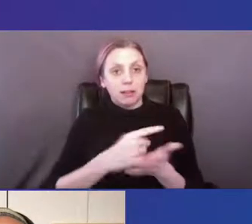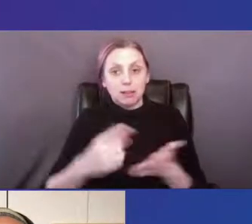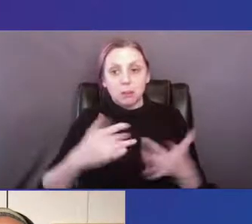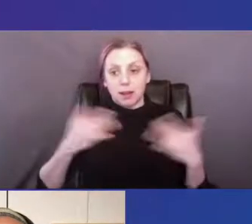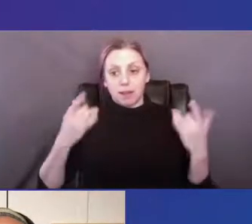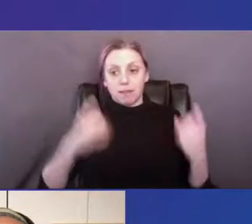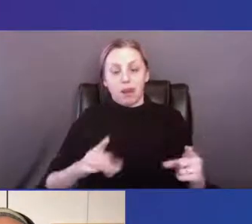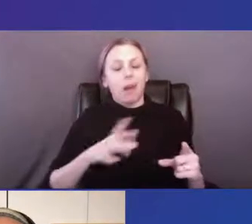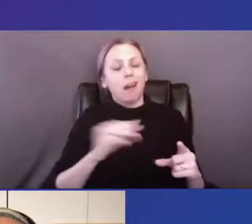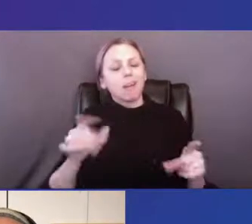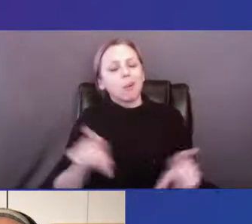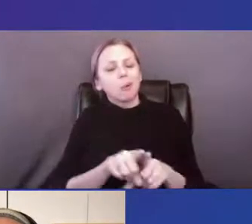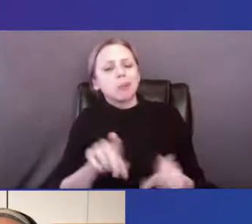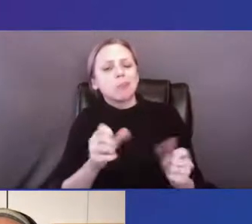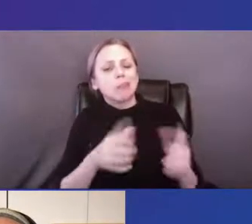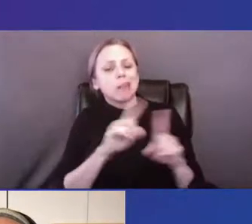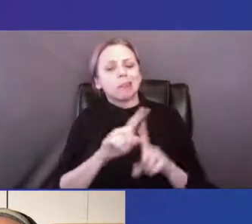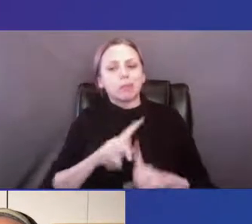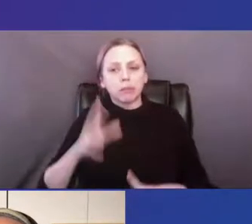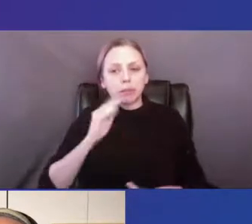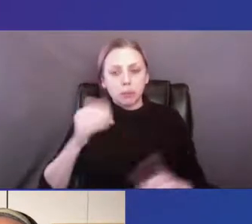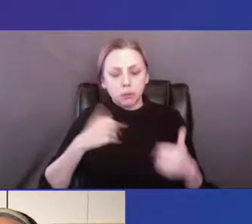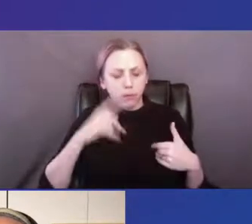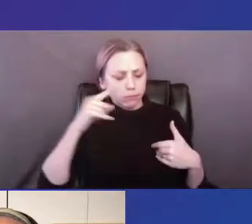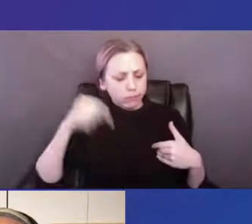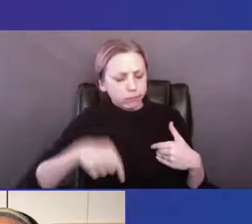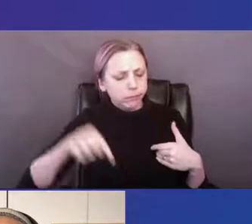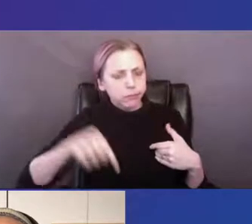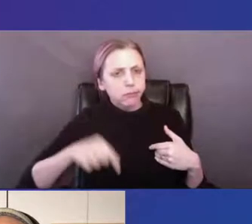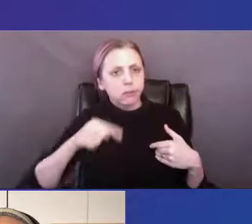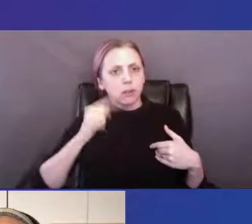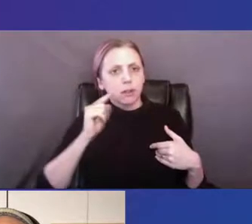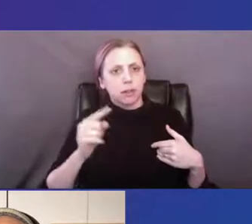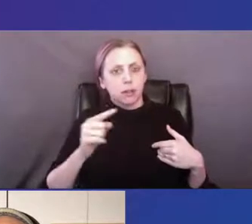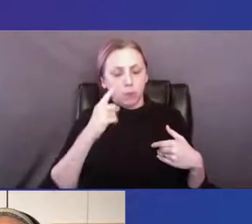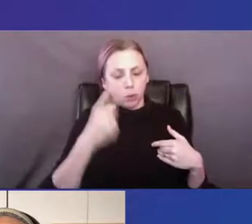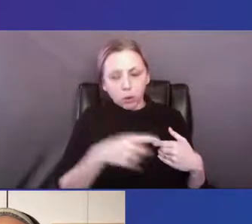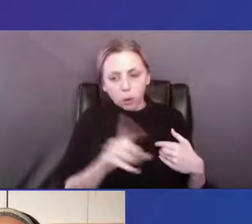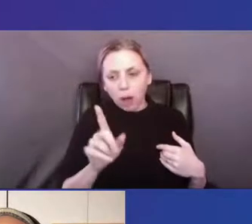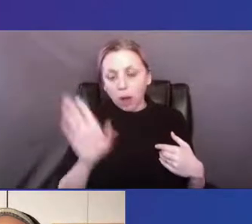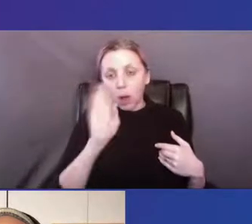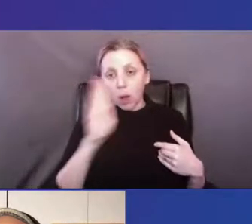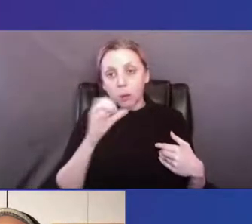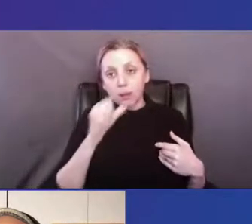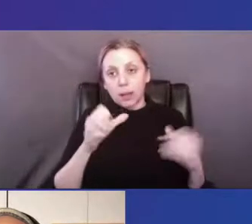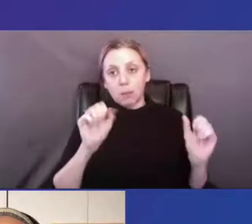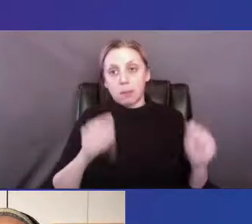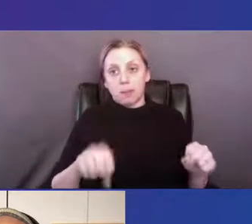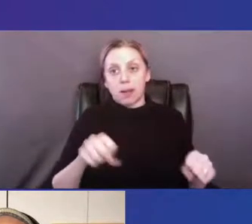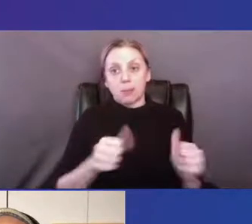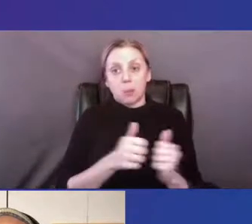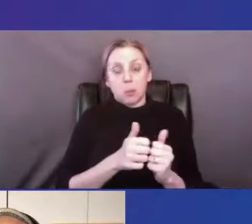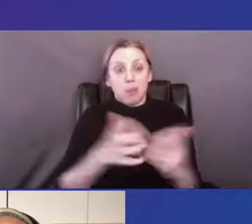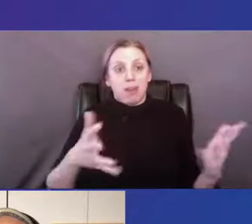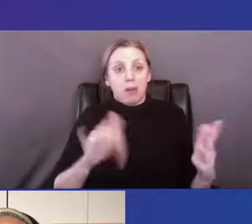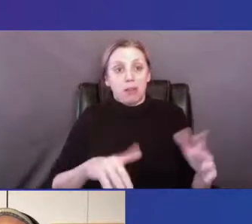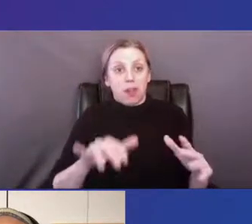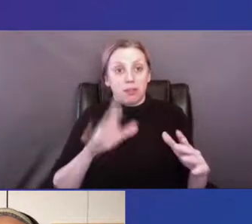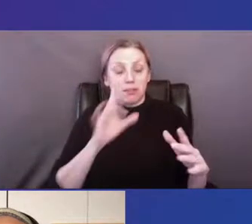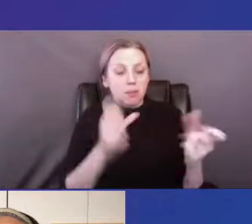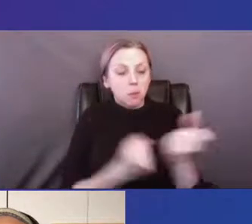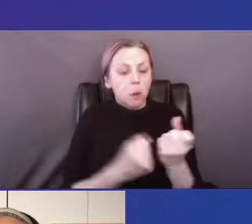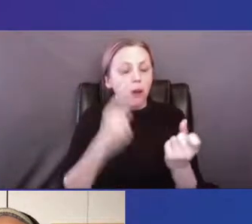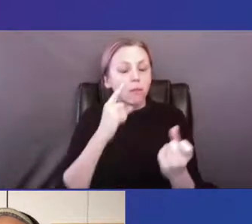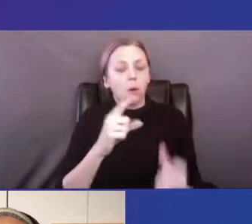and all of the experiences and opportunities we have prepared for you would not have been possible without the support of our funders and